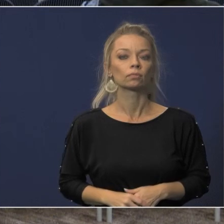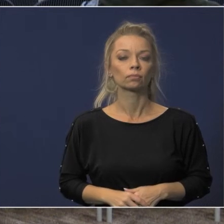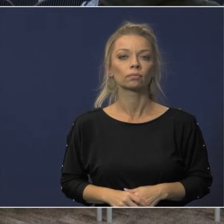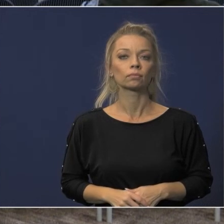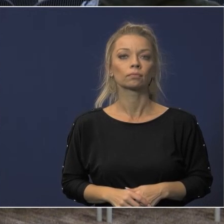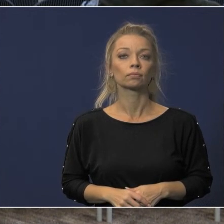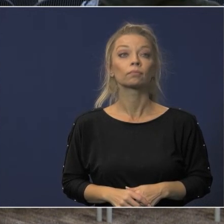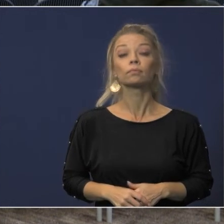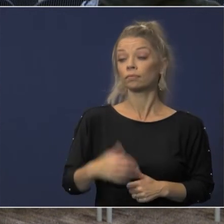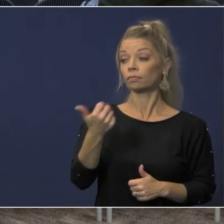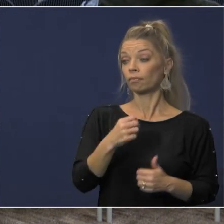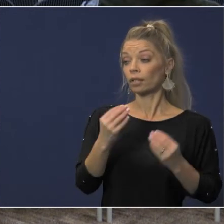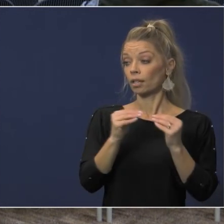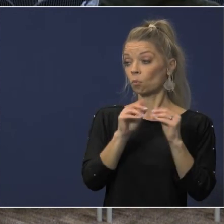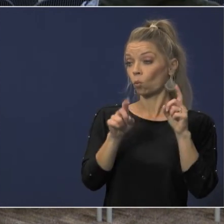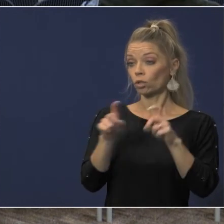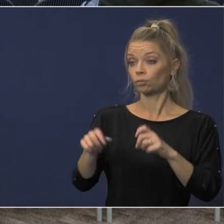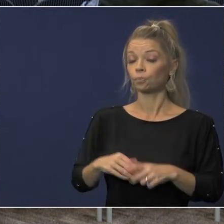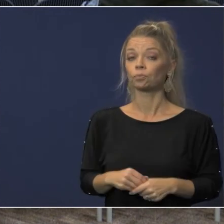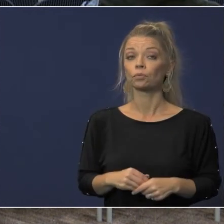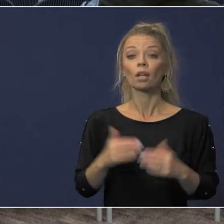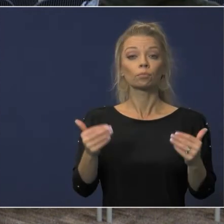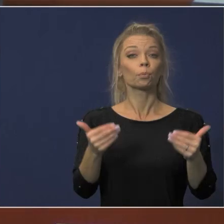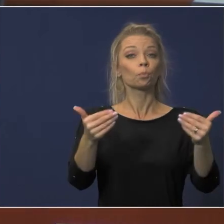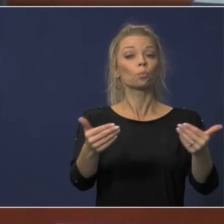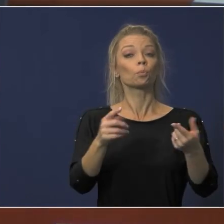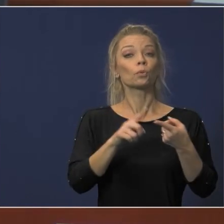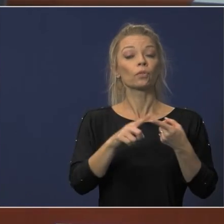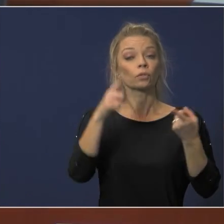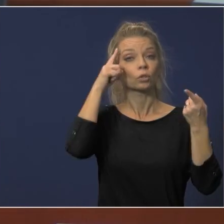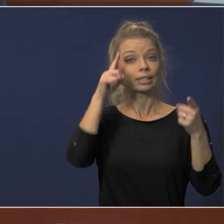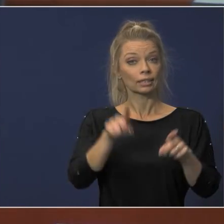any other questions like to move that to consent